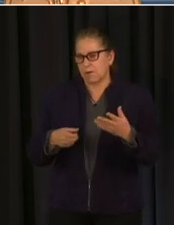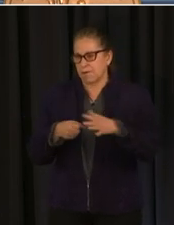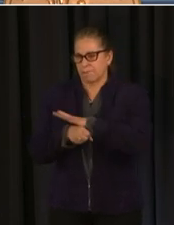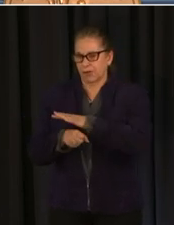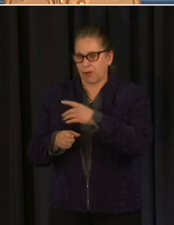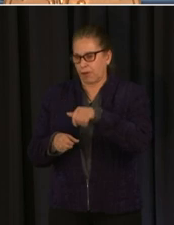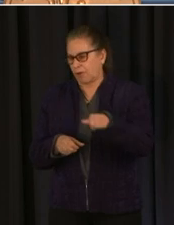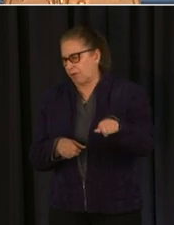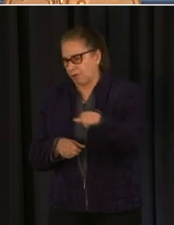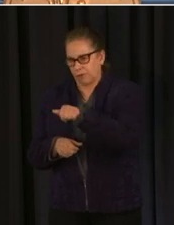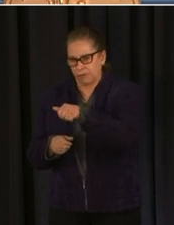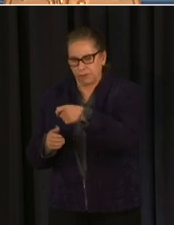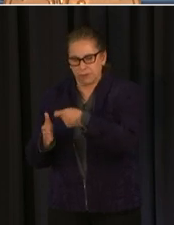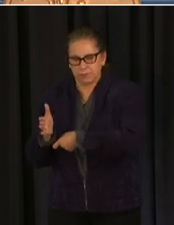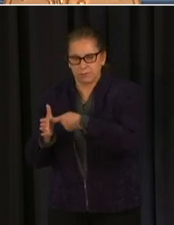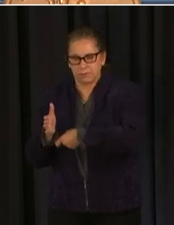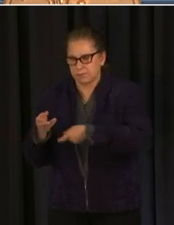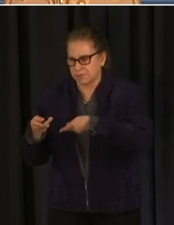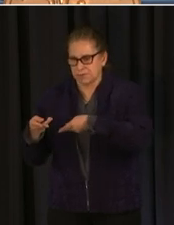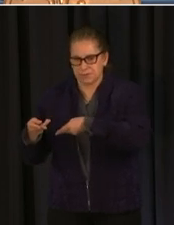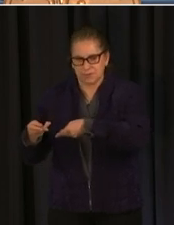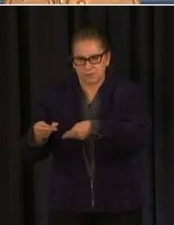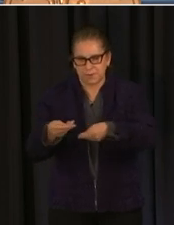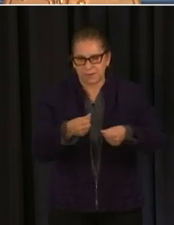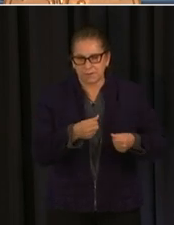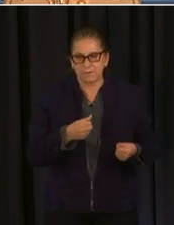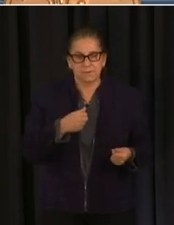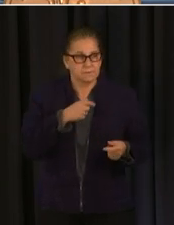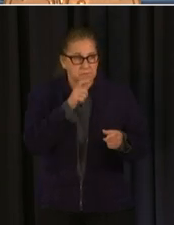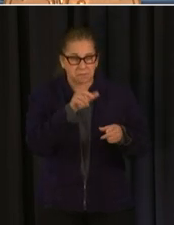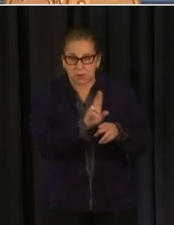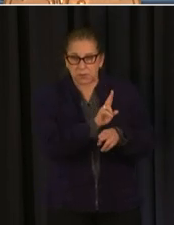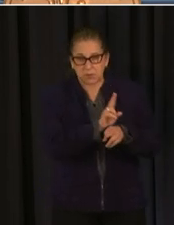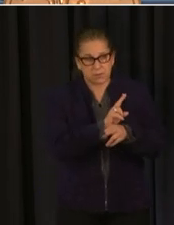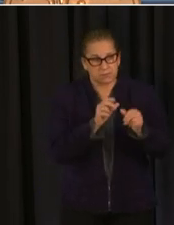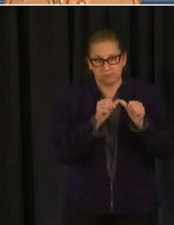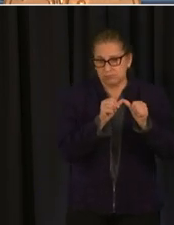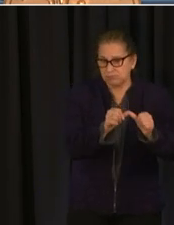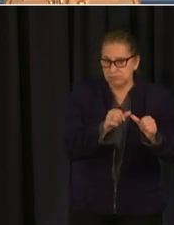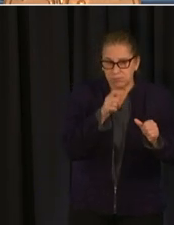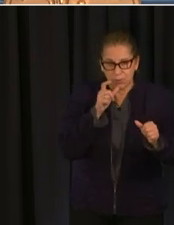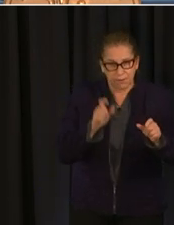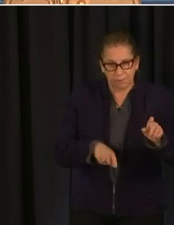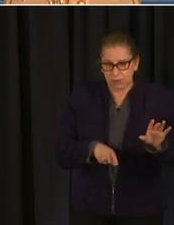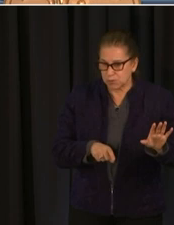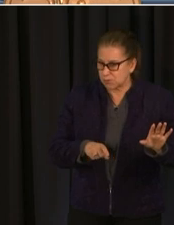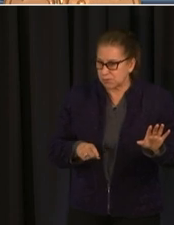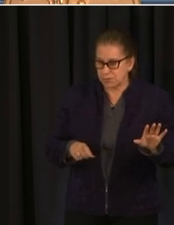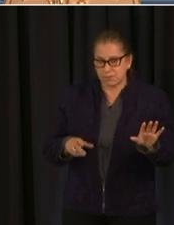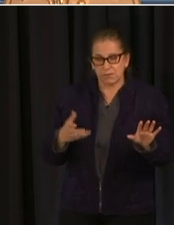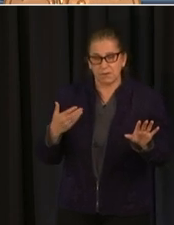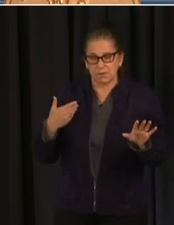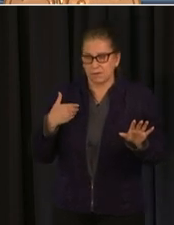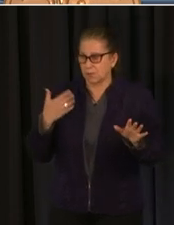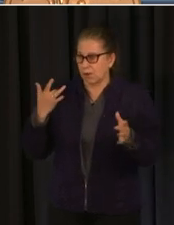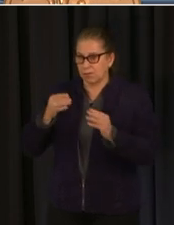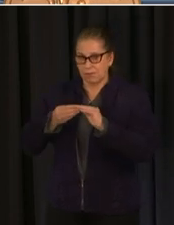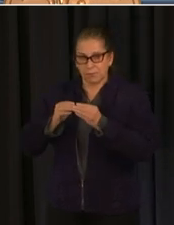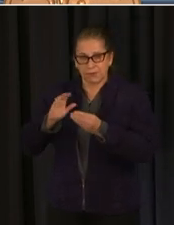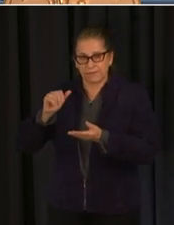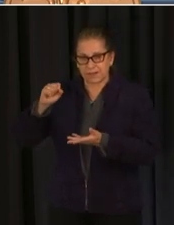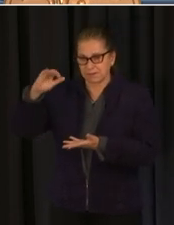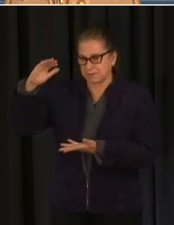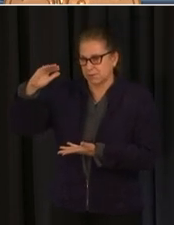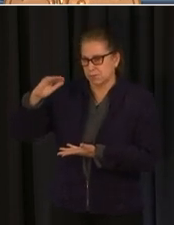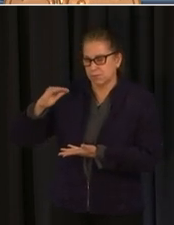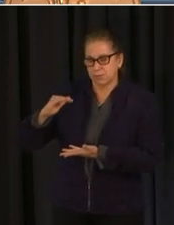grateful that we never had to use it uh we went into this knowing that it was an insurance policy then if we did everything we could to